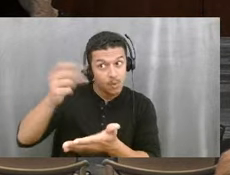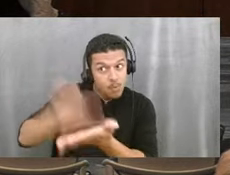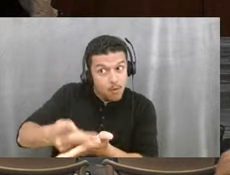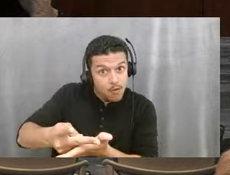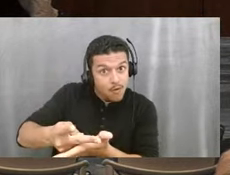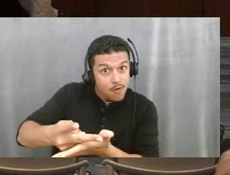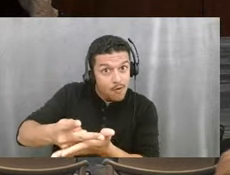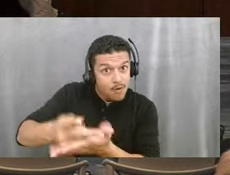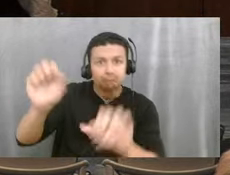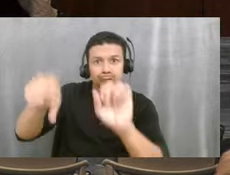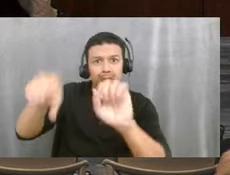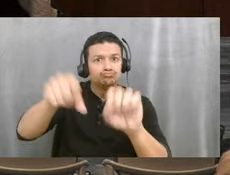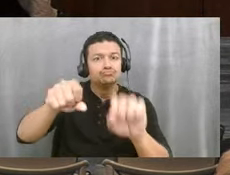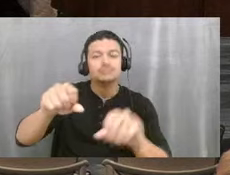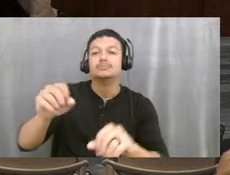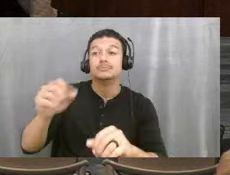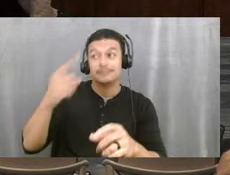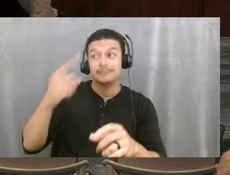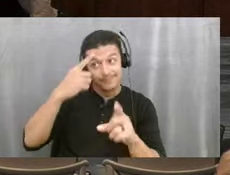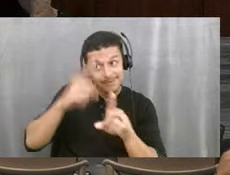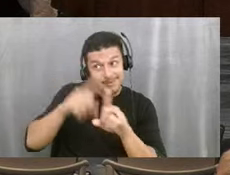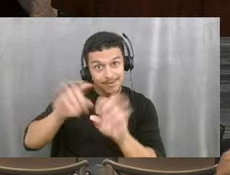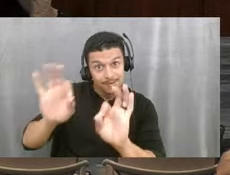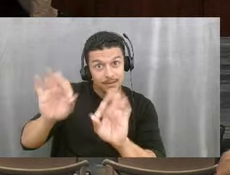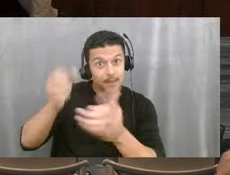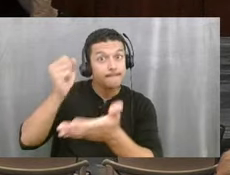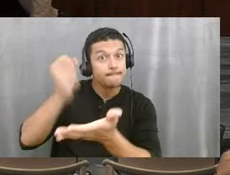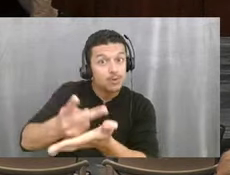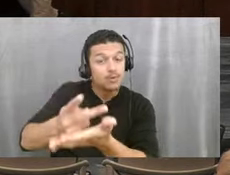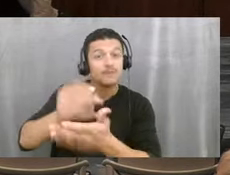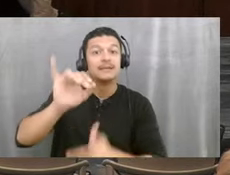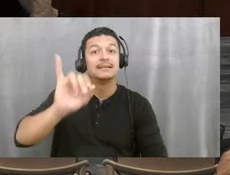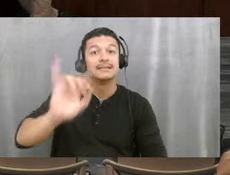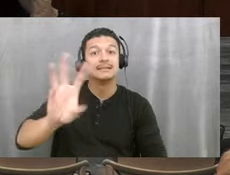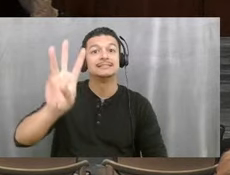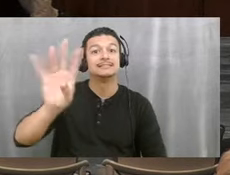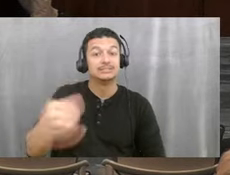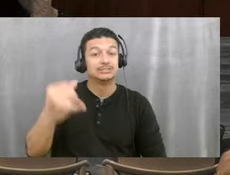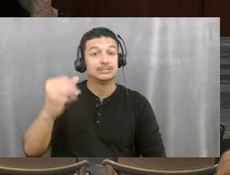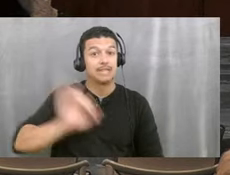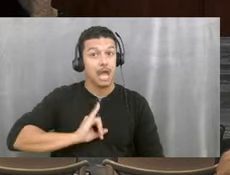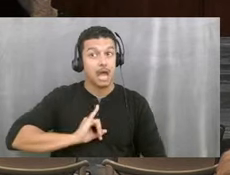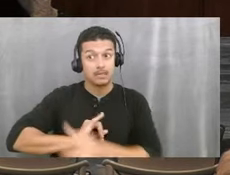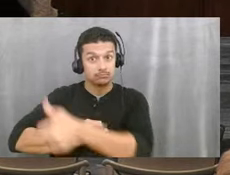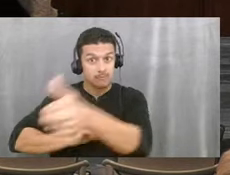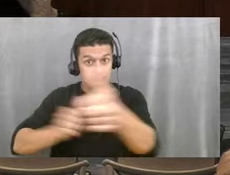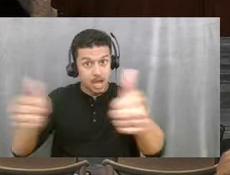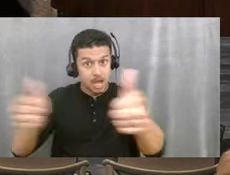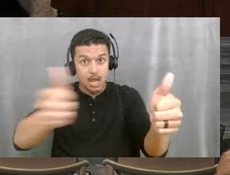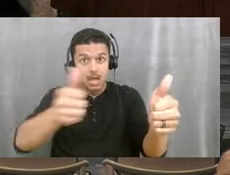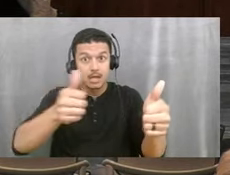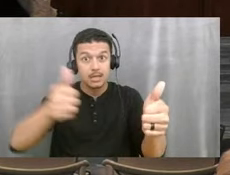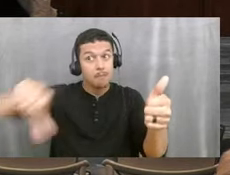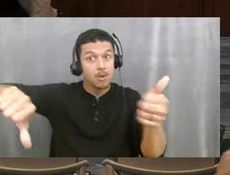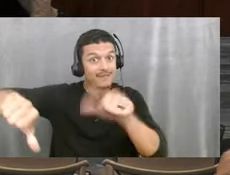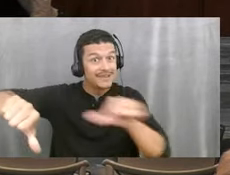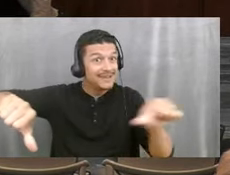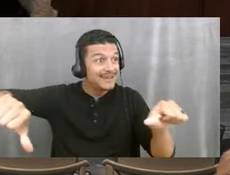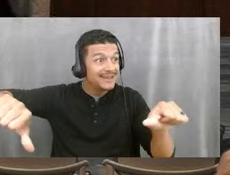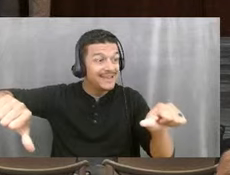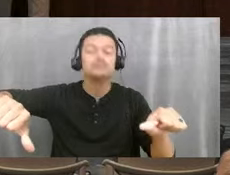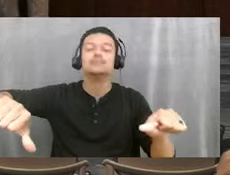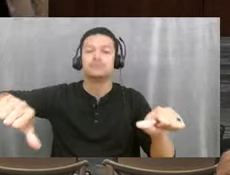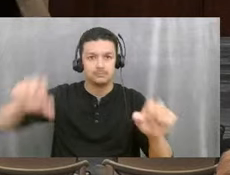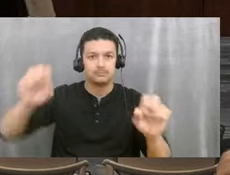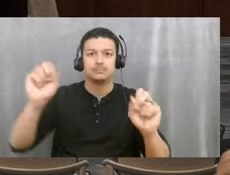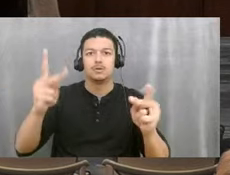All those in favor of the motion to approve item 6J say aye. Aye. Aye. All those opposed say no. All right. Motion